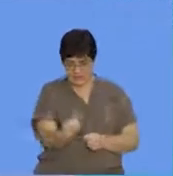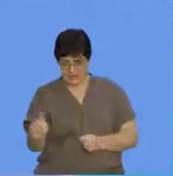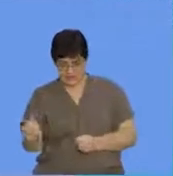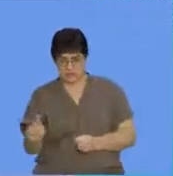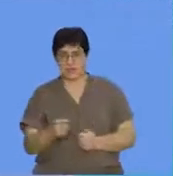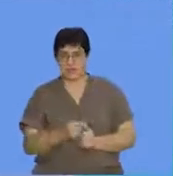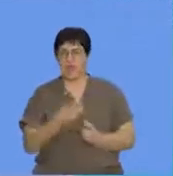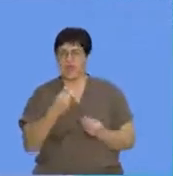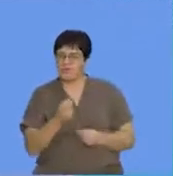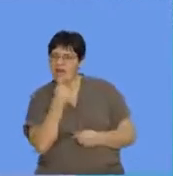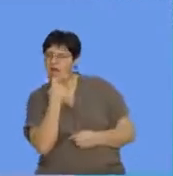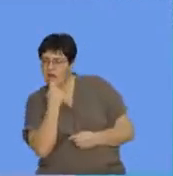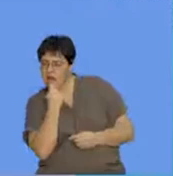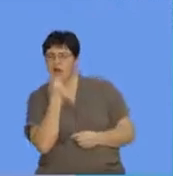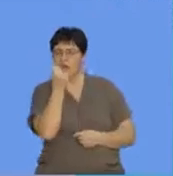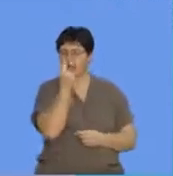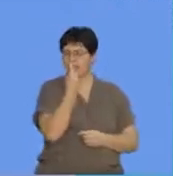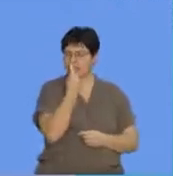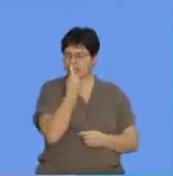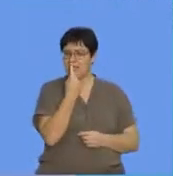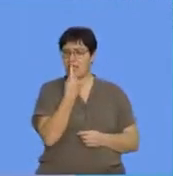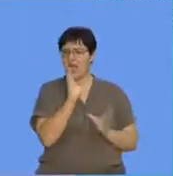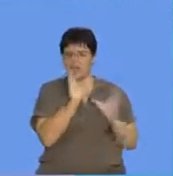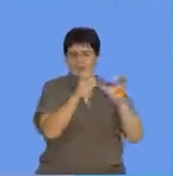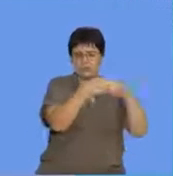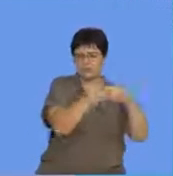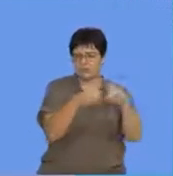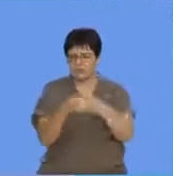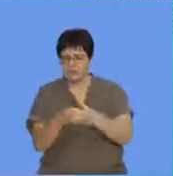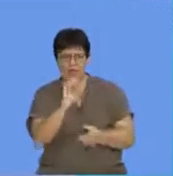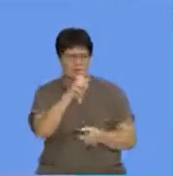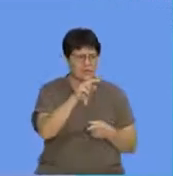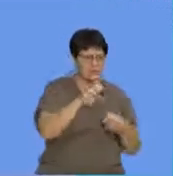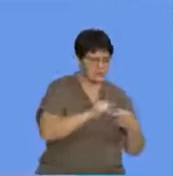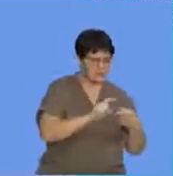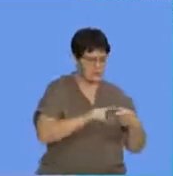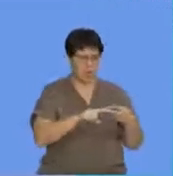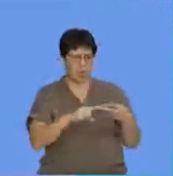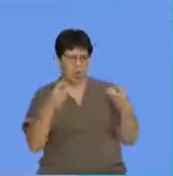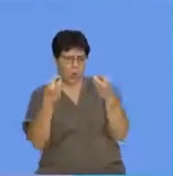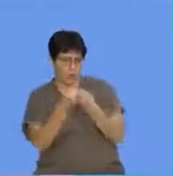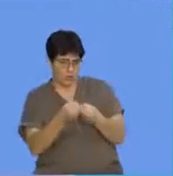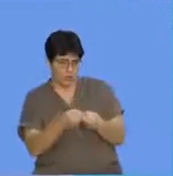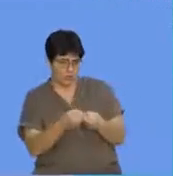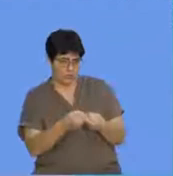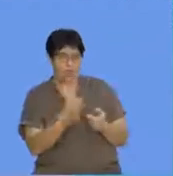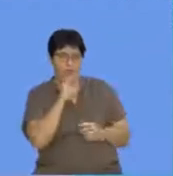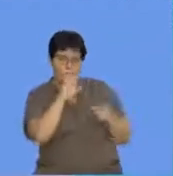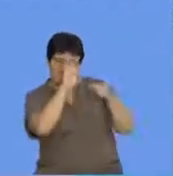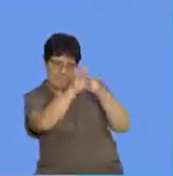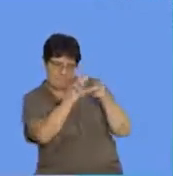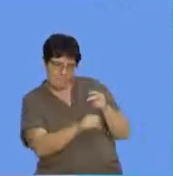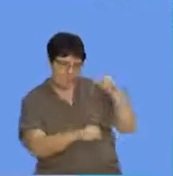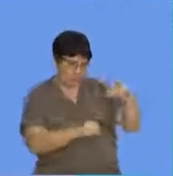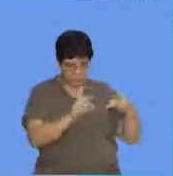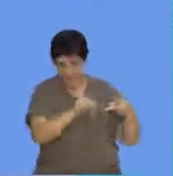understanding in terms of classification. Are they elements? Are they compounds? We have managed to actually arrive at that kind of an understanding.